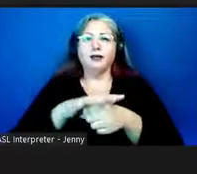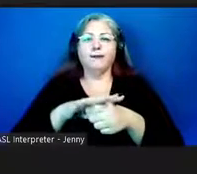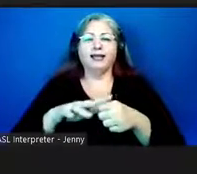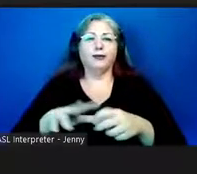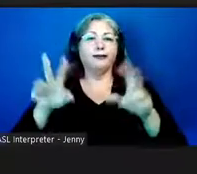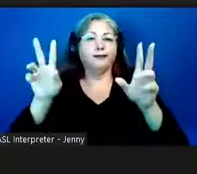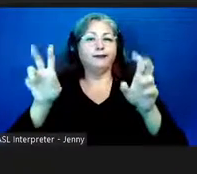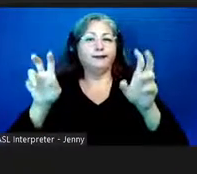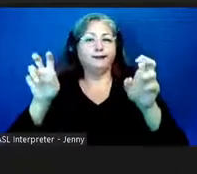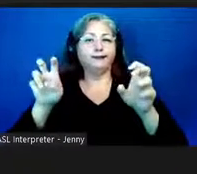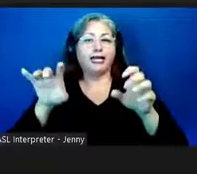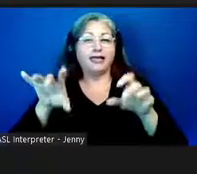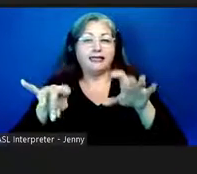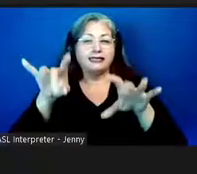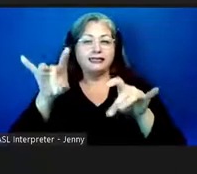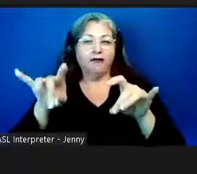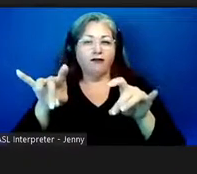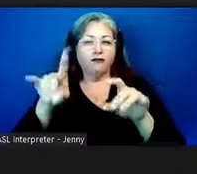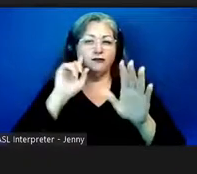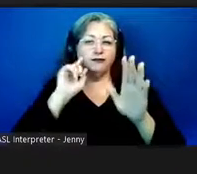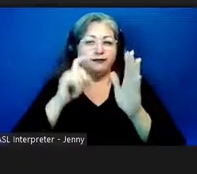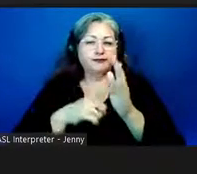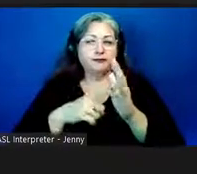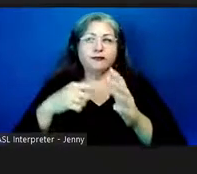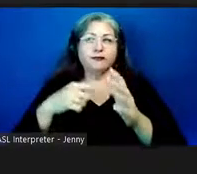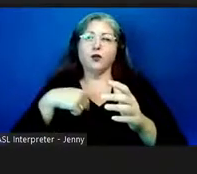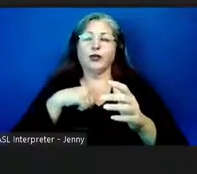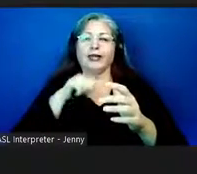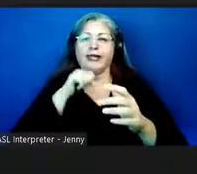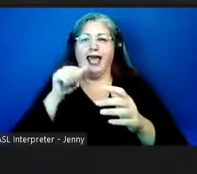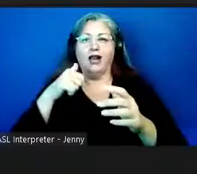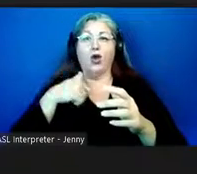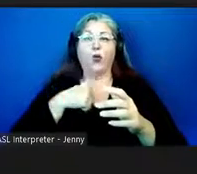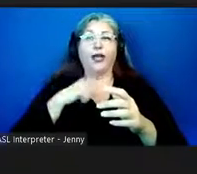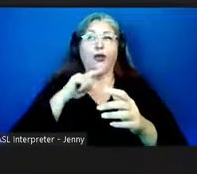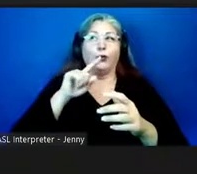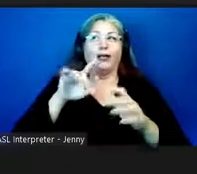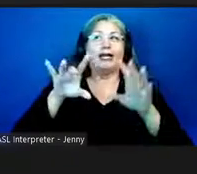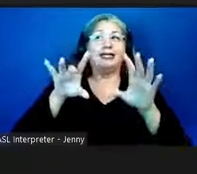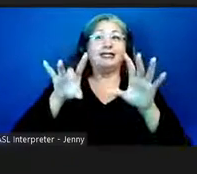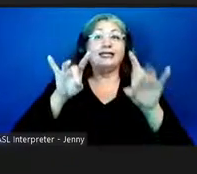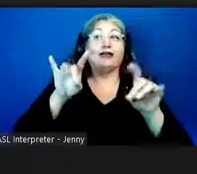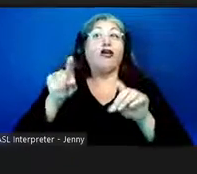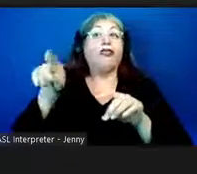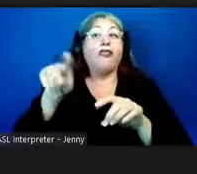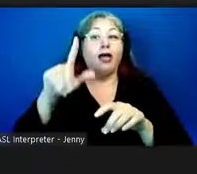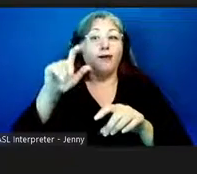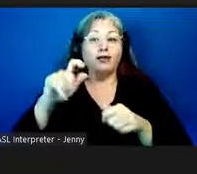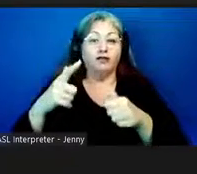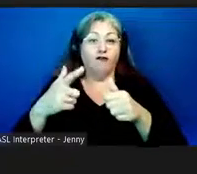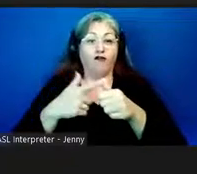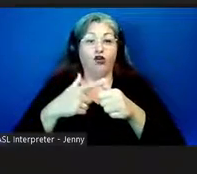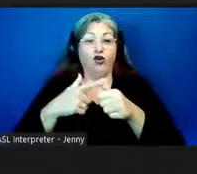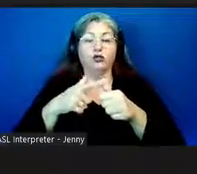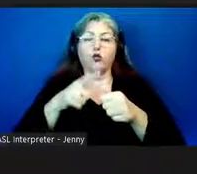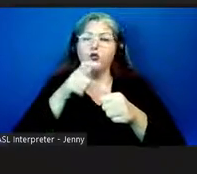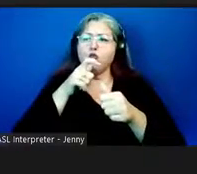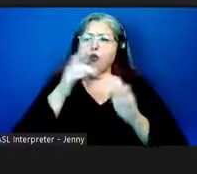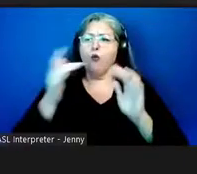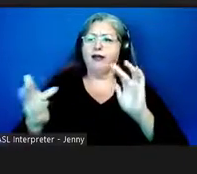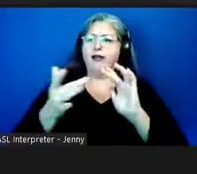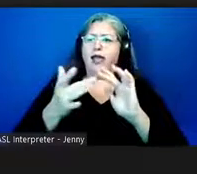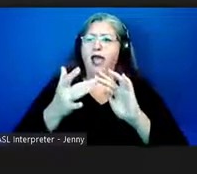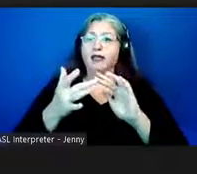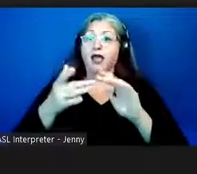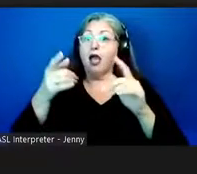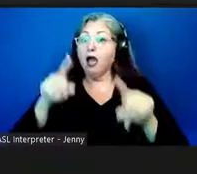discovered we were not discovered we discovered them because the first contact we had happened to